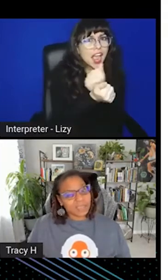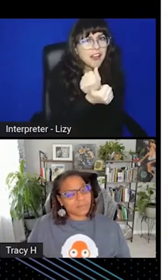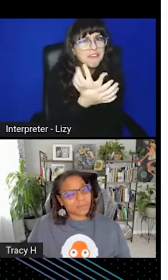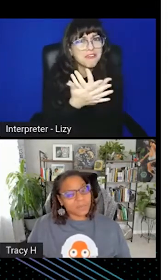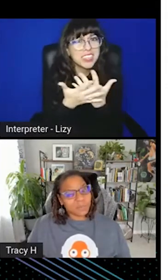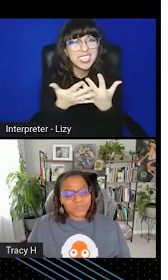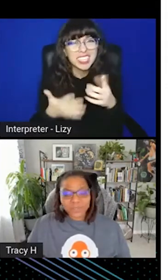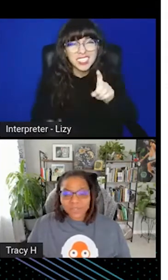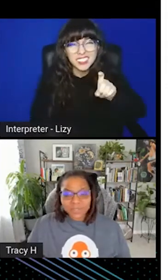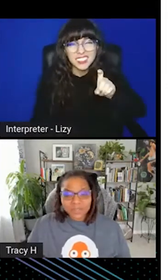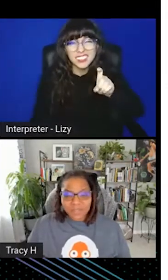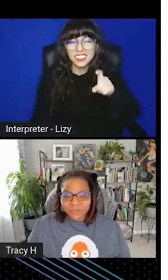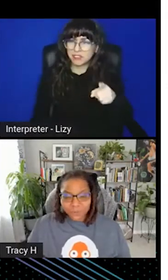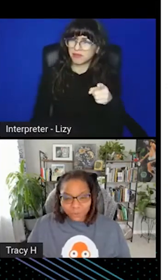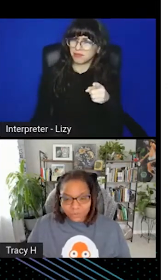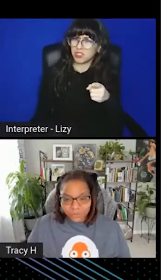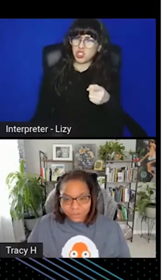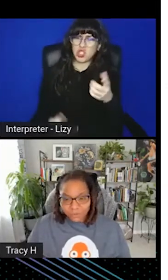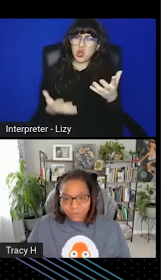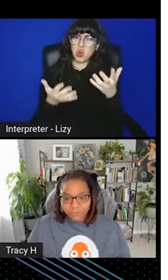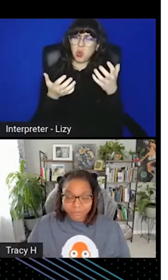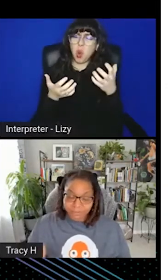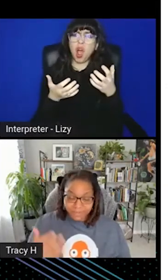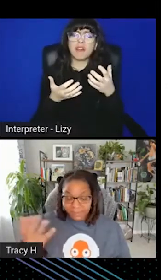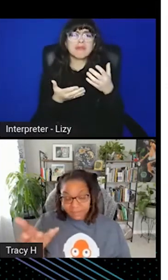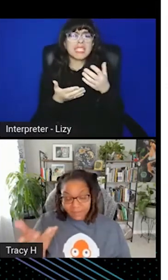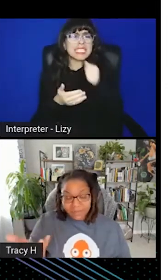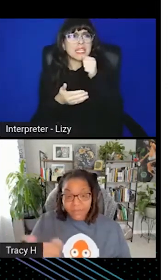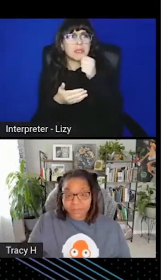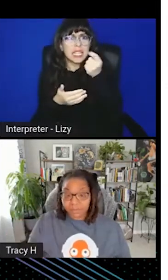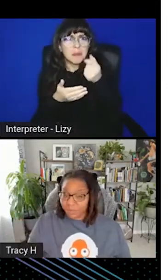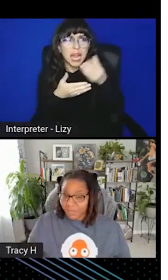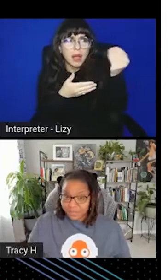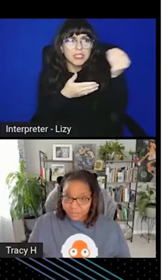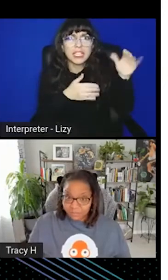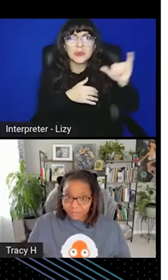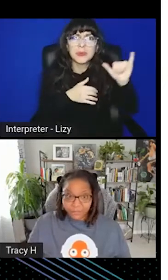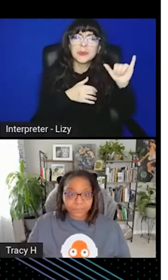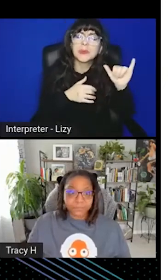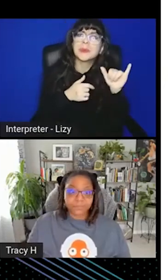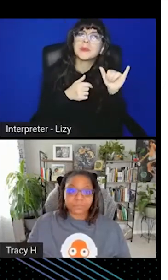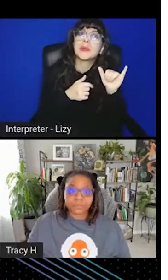Like, wouldn't you want your secrets outside of your orchestrator or, in this instance, Kubernetes?